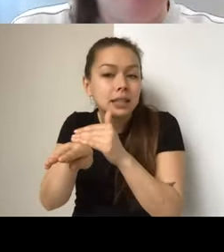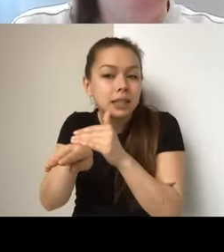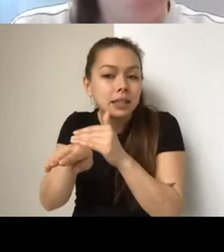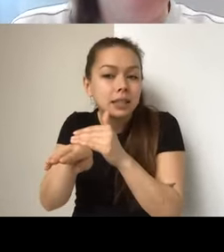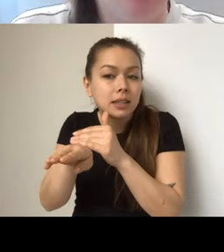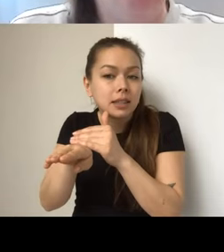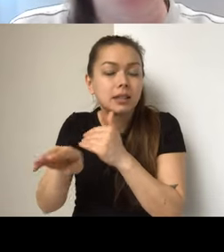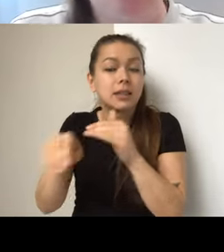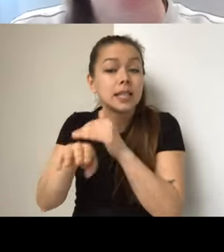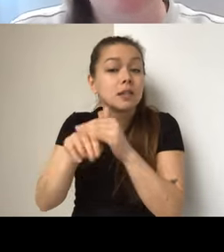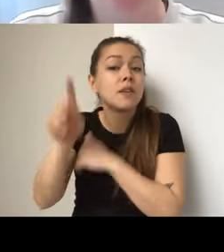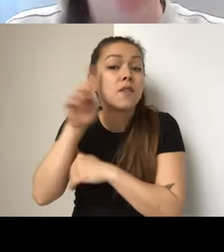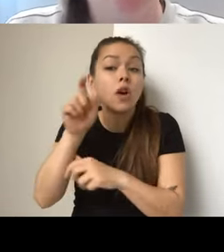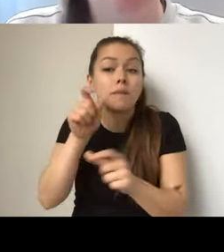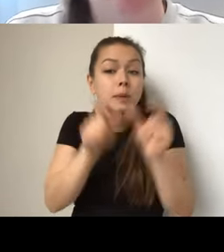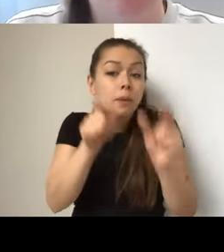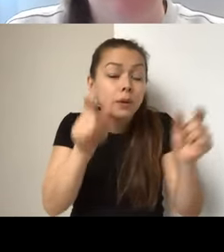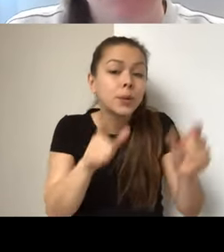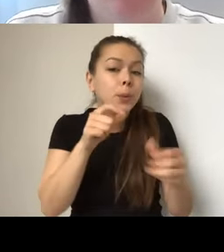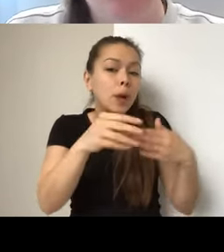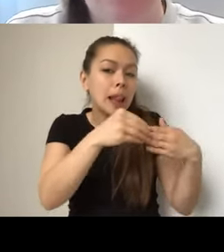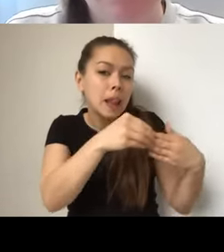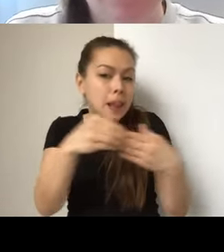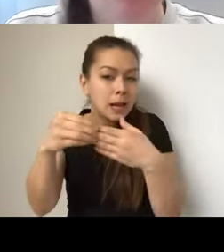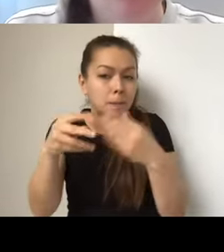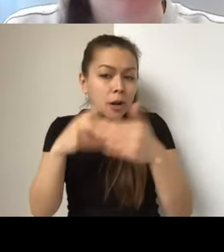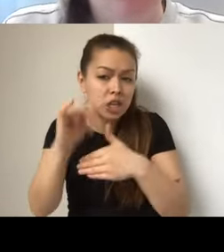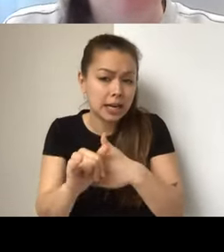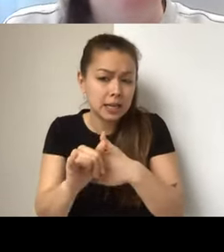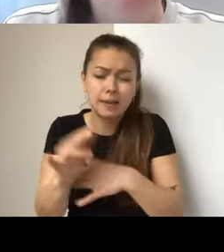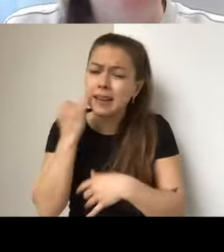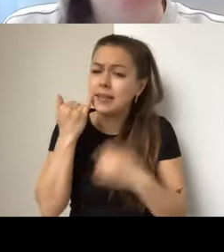the project. And I'm happy to answer more questions about that if you have any.